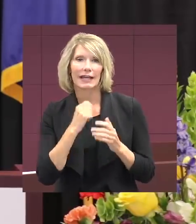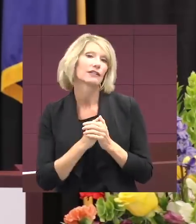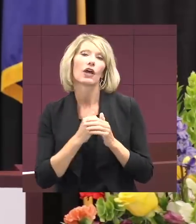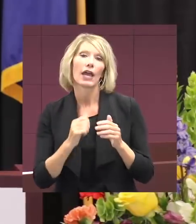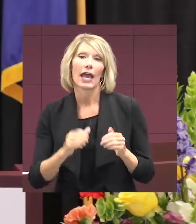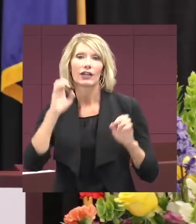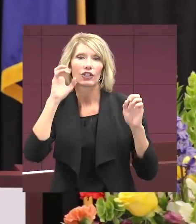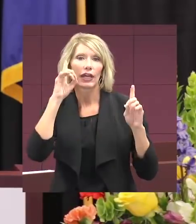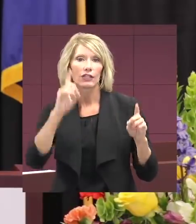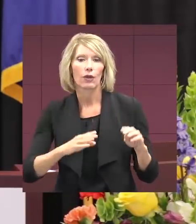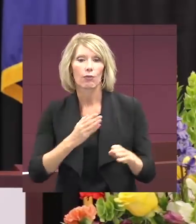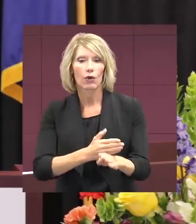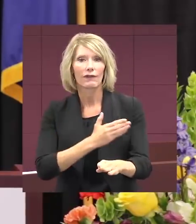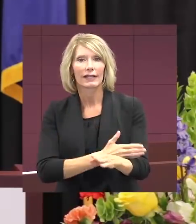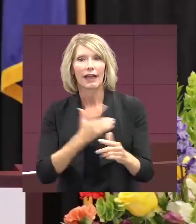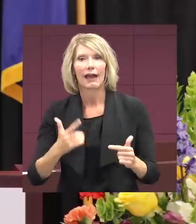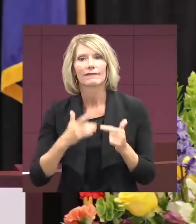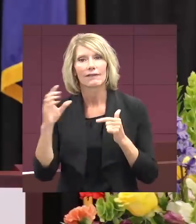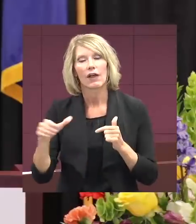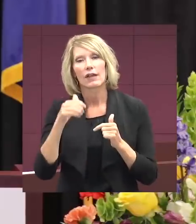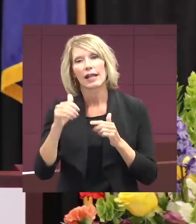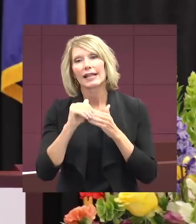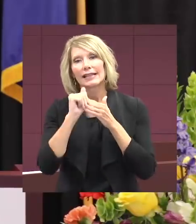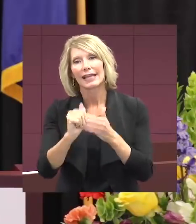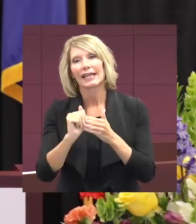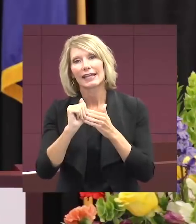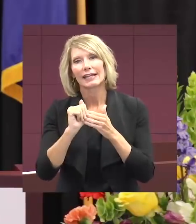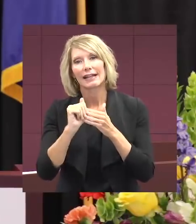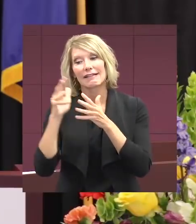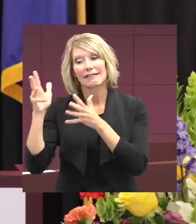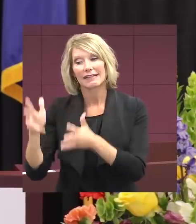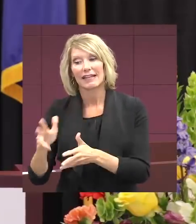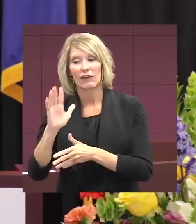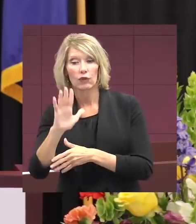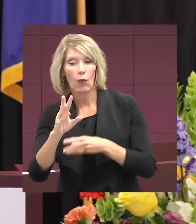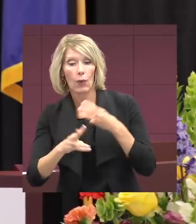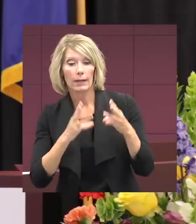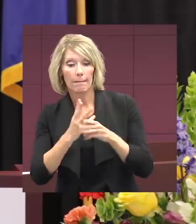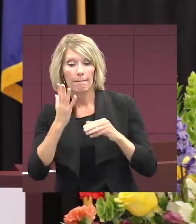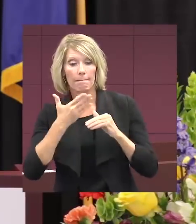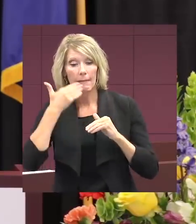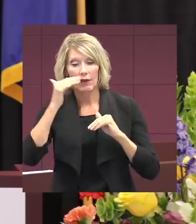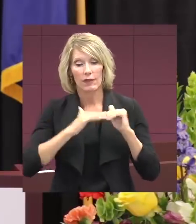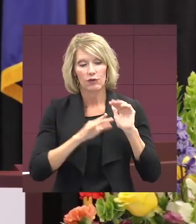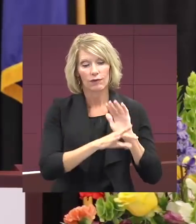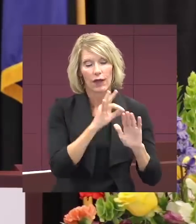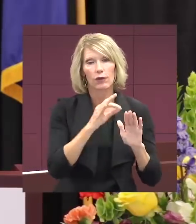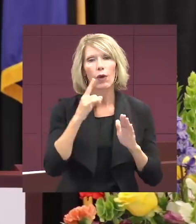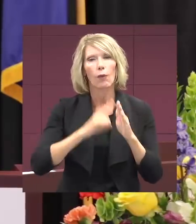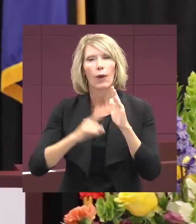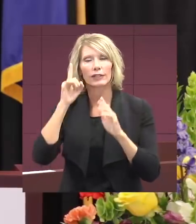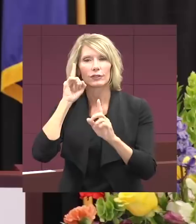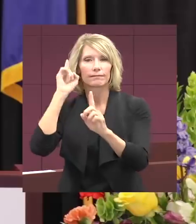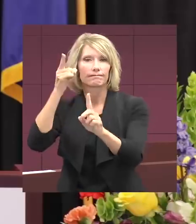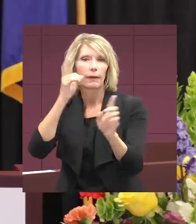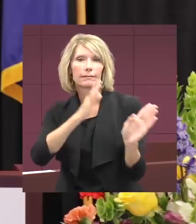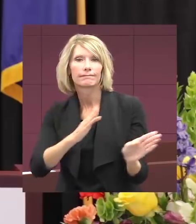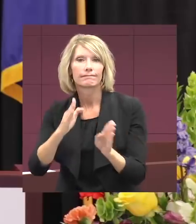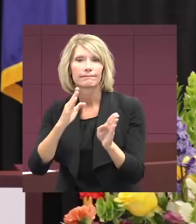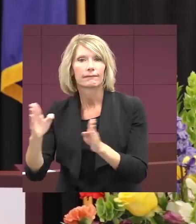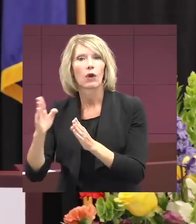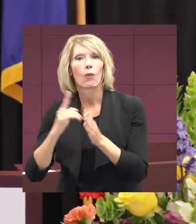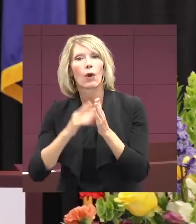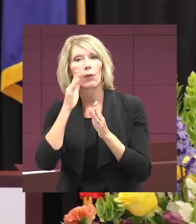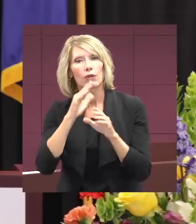of others and for leaving your world better than when you found it. What is your destiny? What will you do to make a difference?